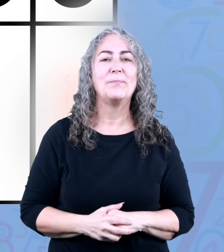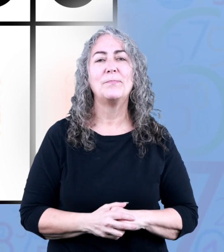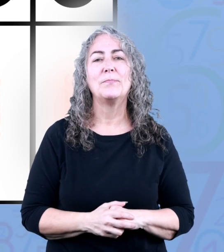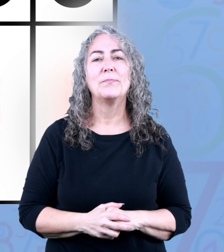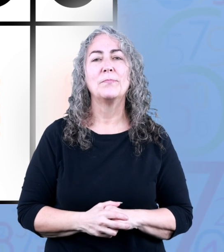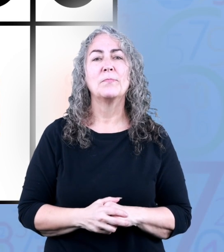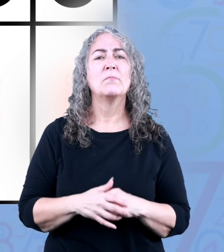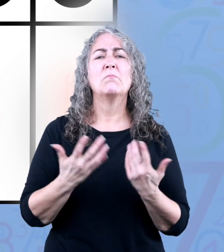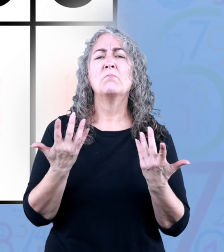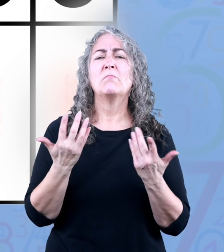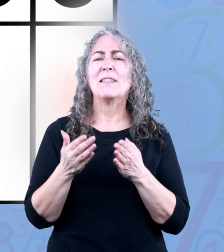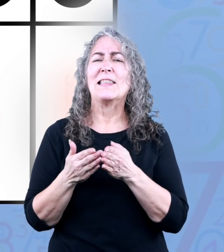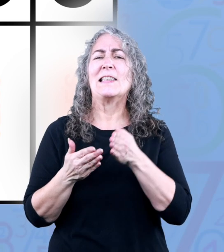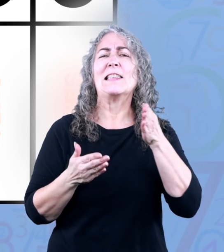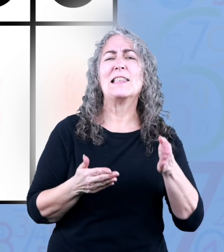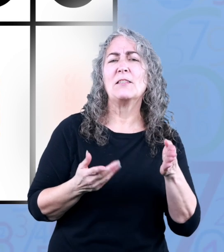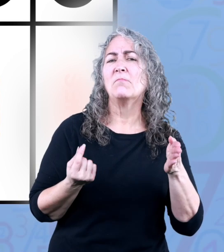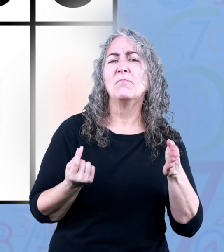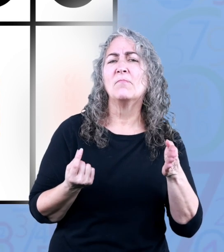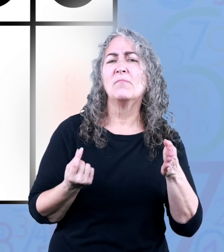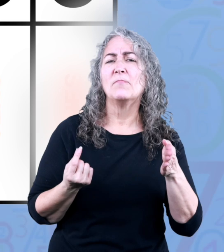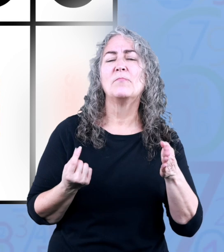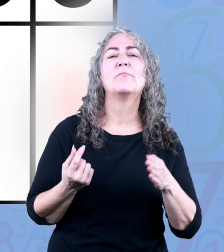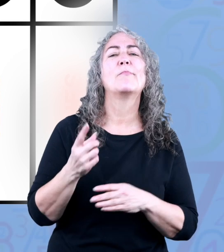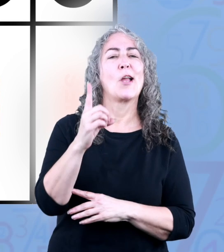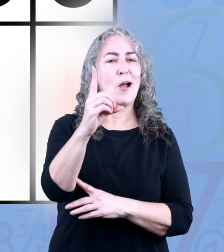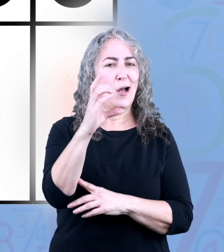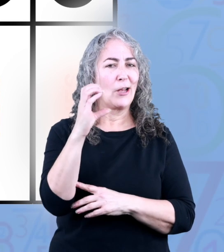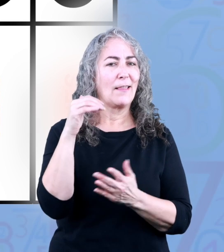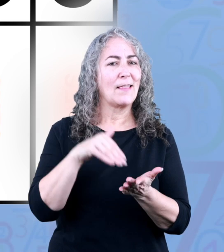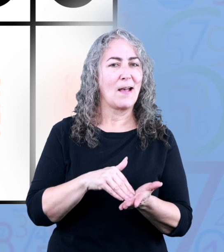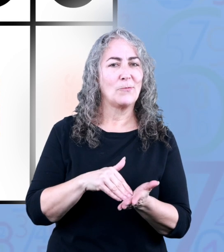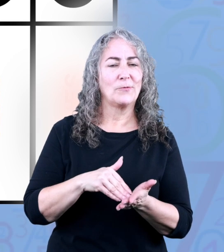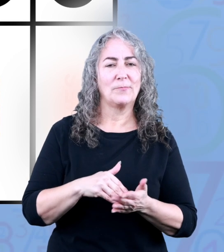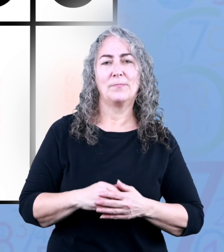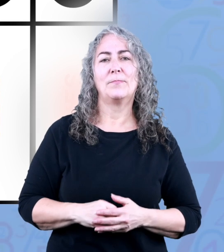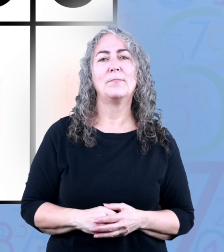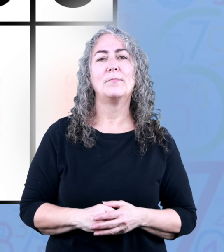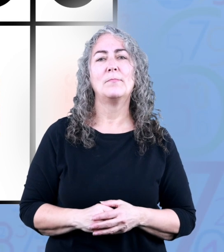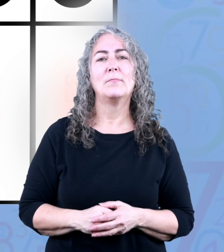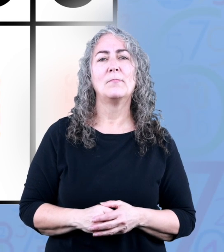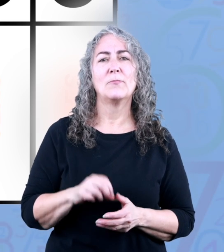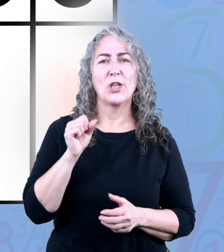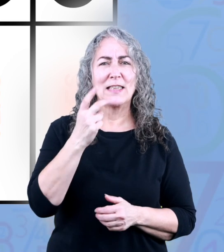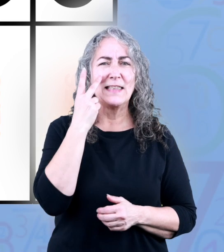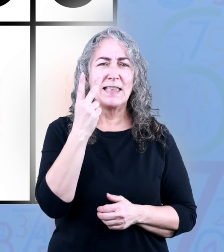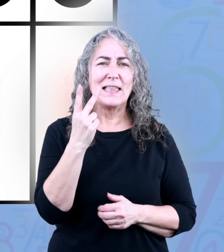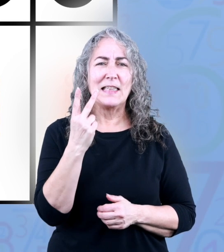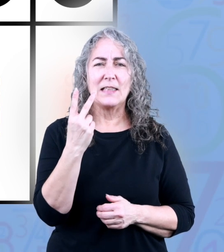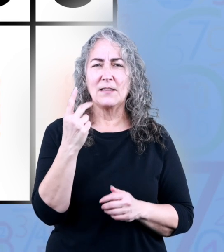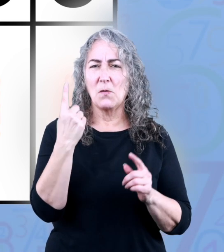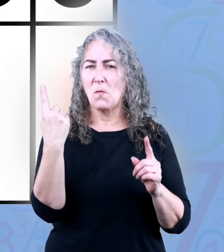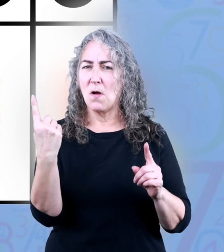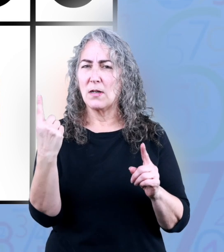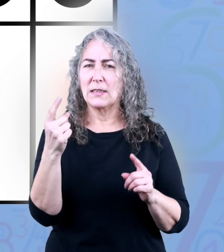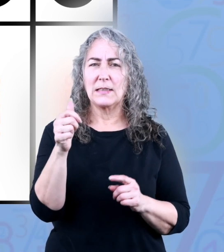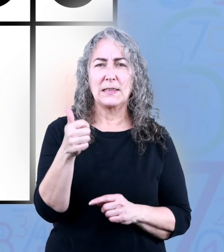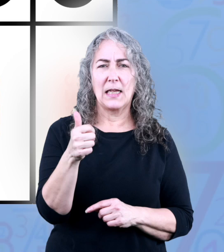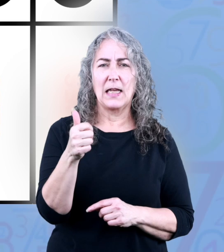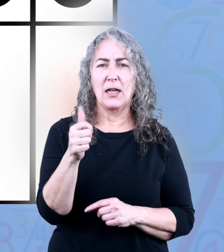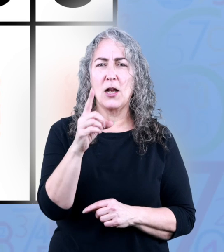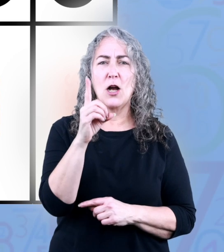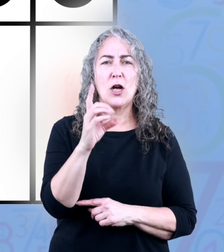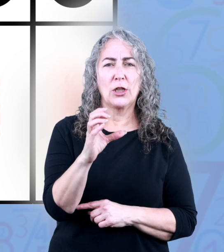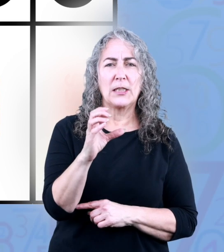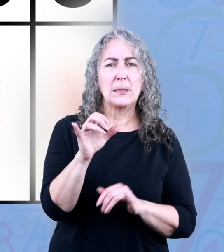how about the next one it's hundred thousands can you see the ones tens